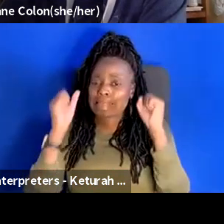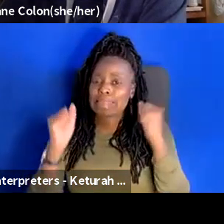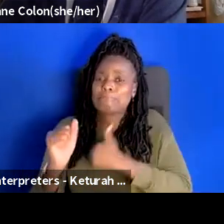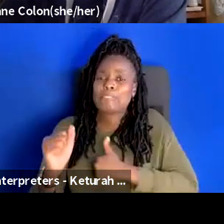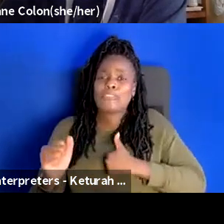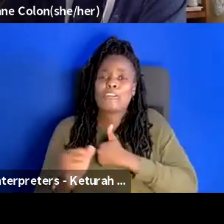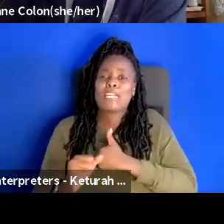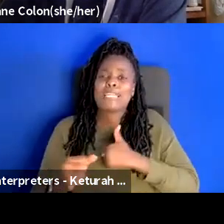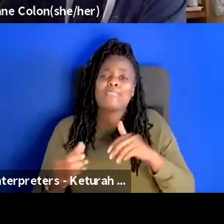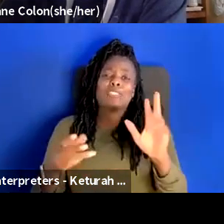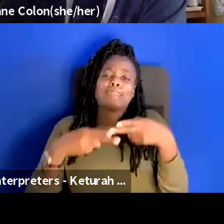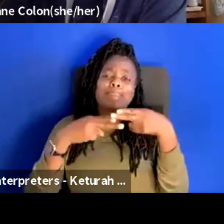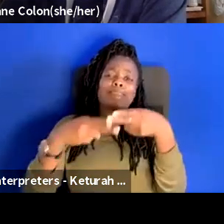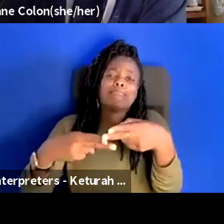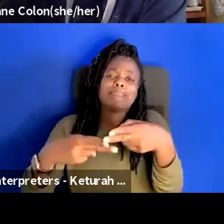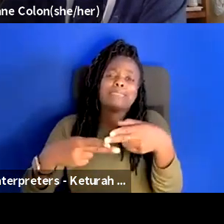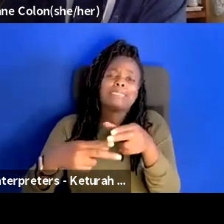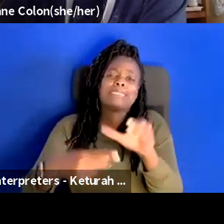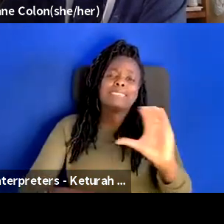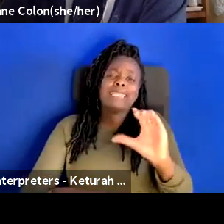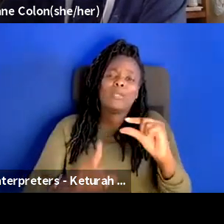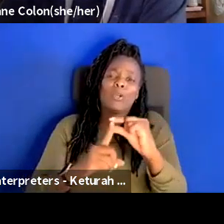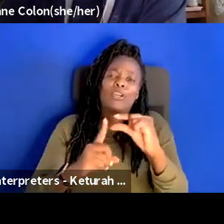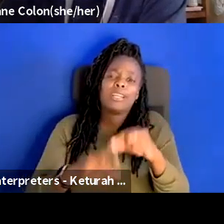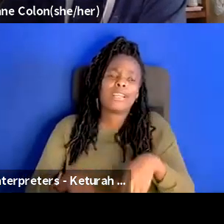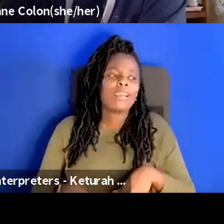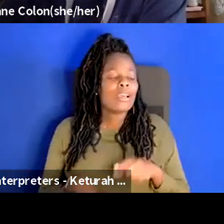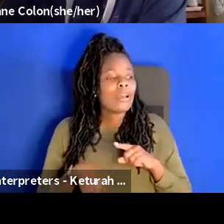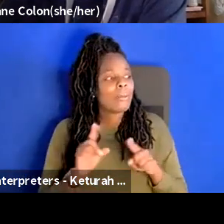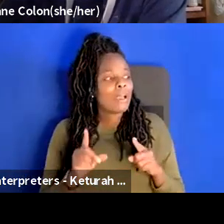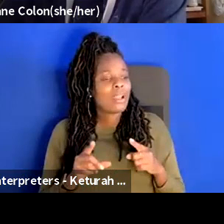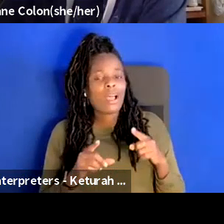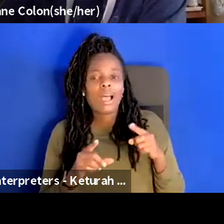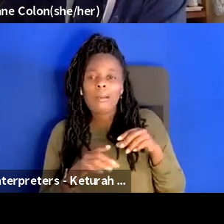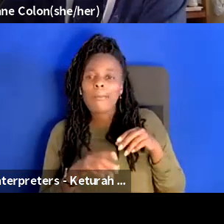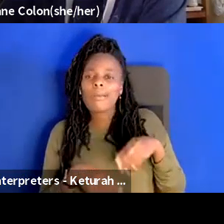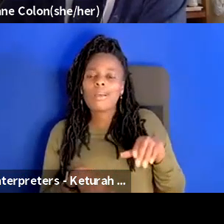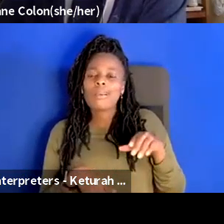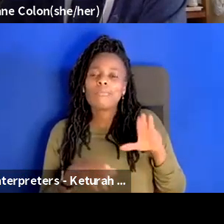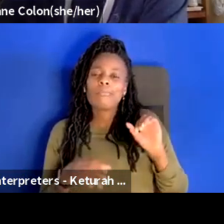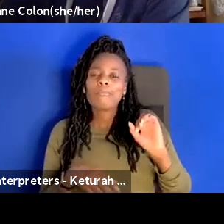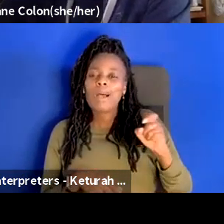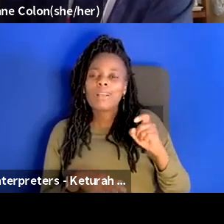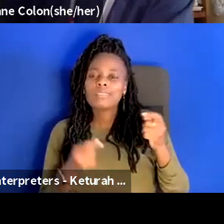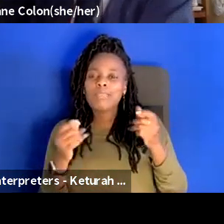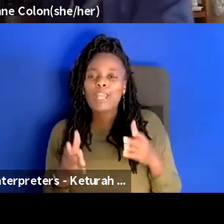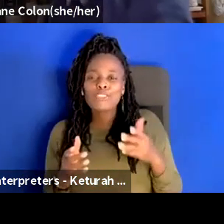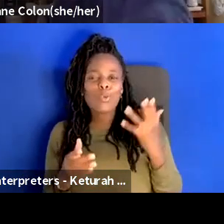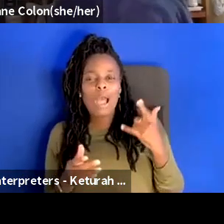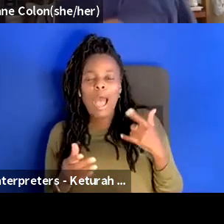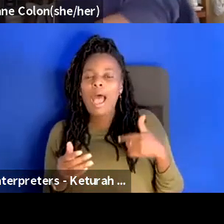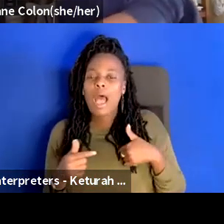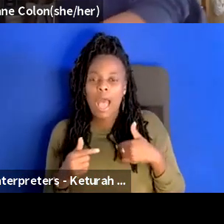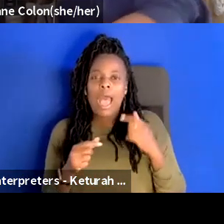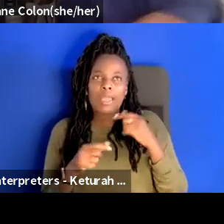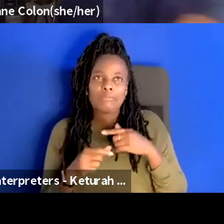it uh i think part of what makes me an all right box office manager is that i traffic in anxiety i always anticipate the worst things and that